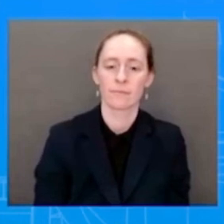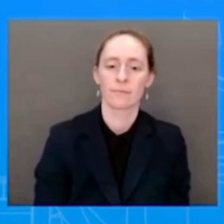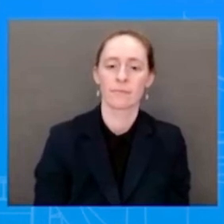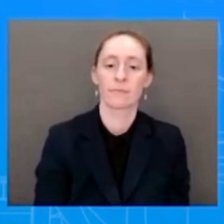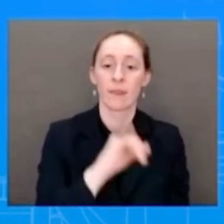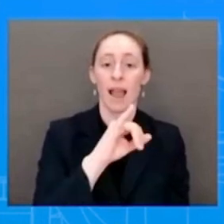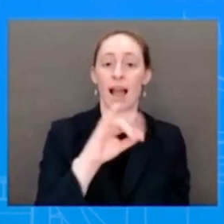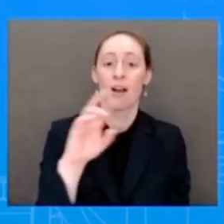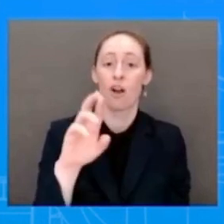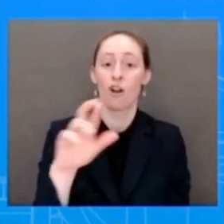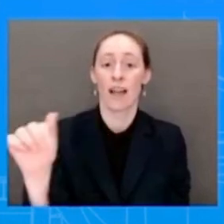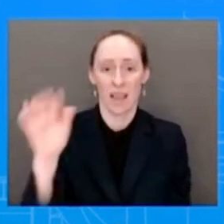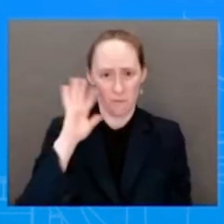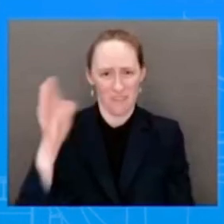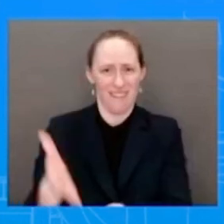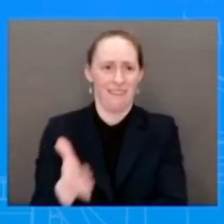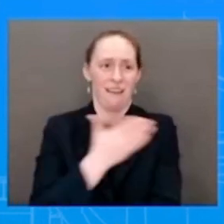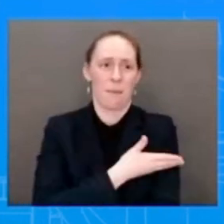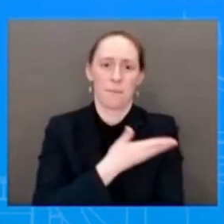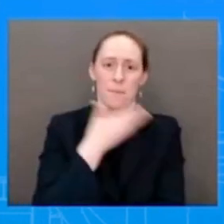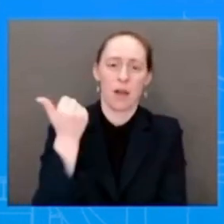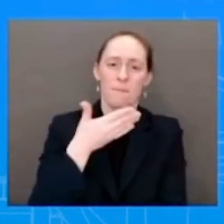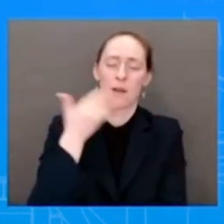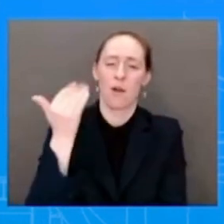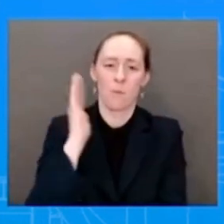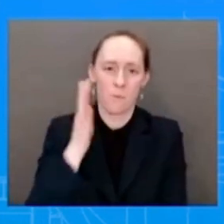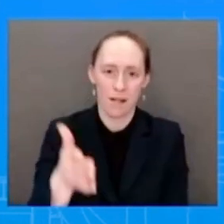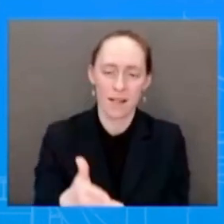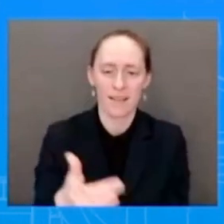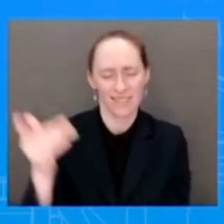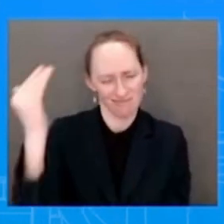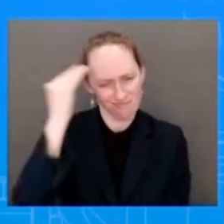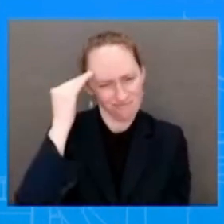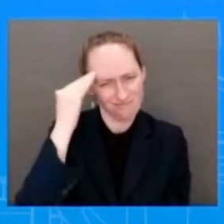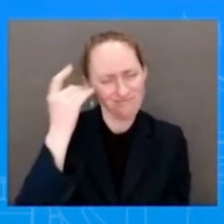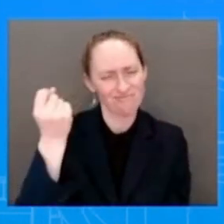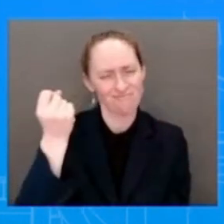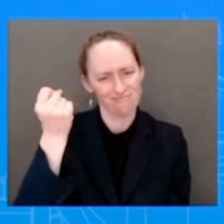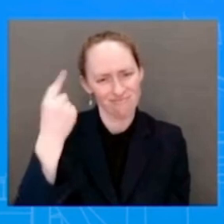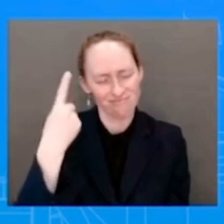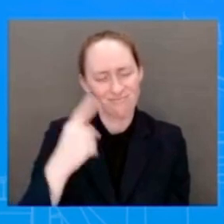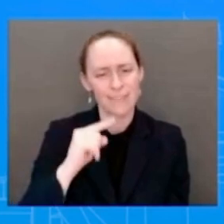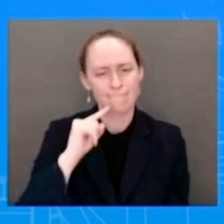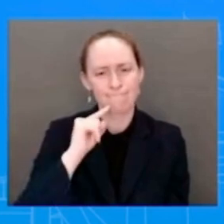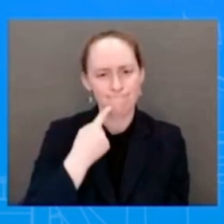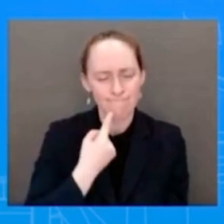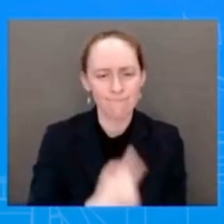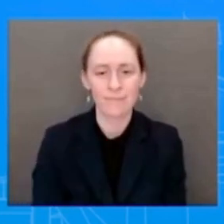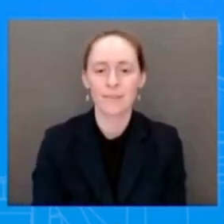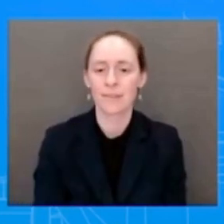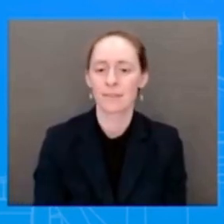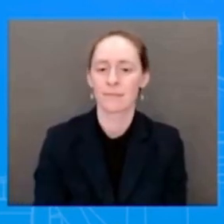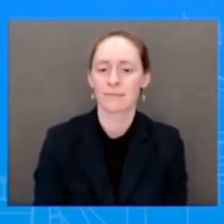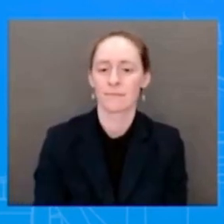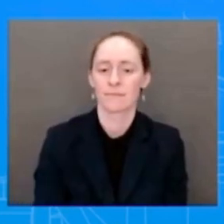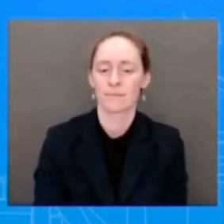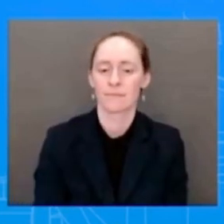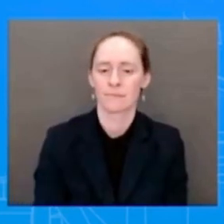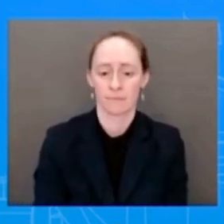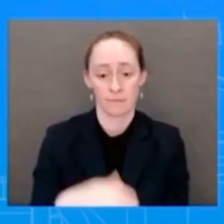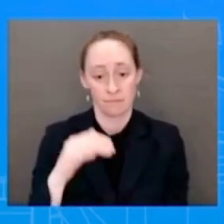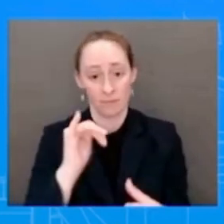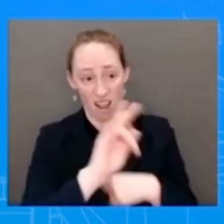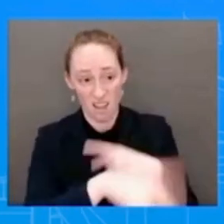this is something that the President takes very seriously. And those are the conversations. That's the conversation that he's willing to have. And he wants to see what their plan